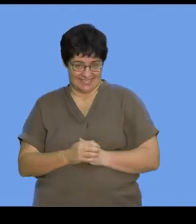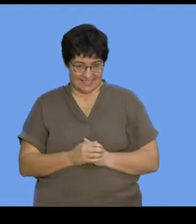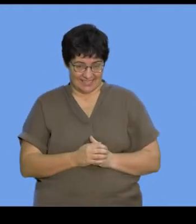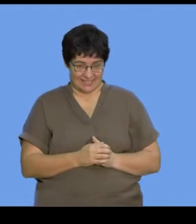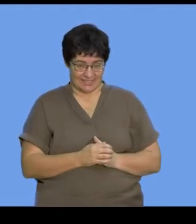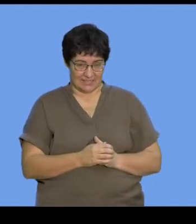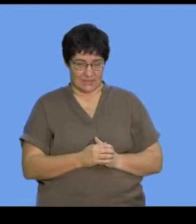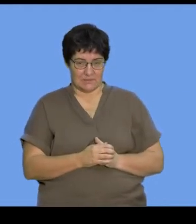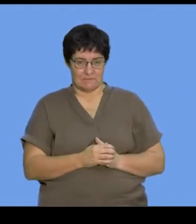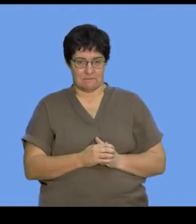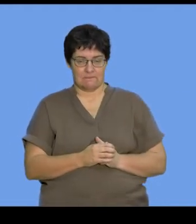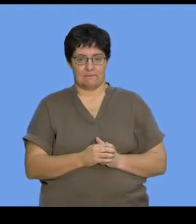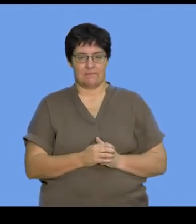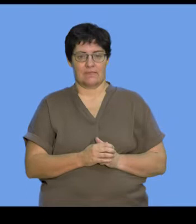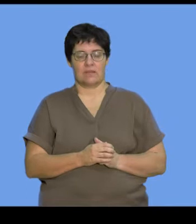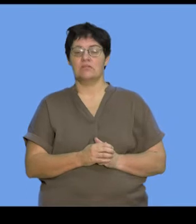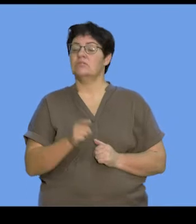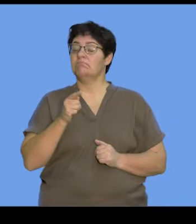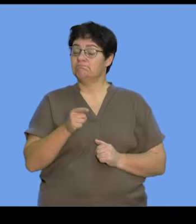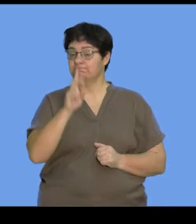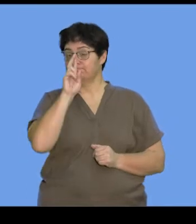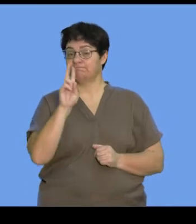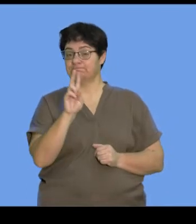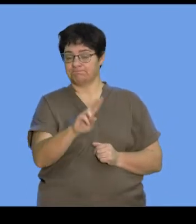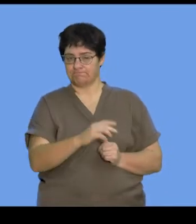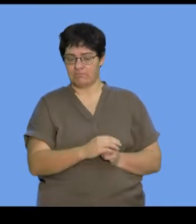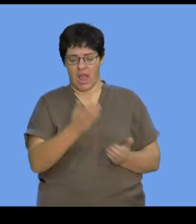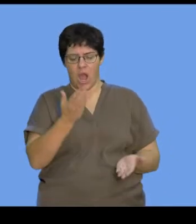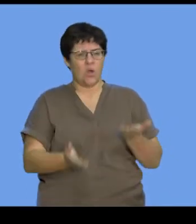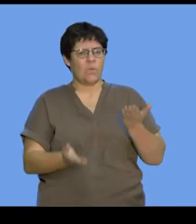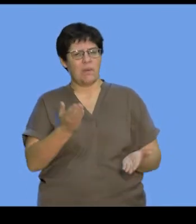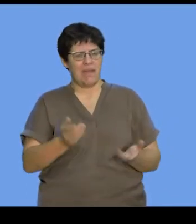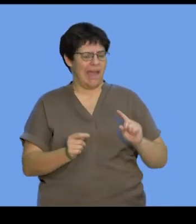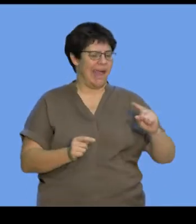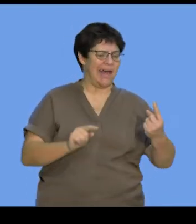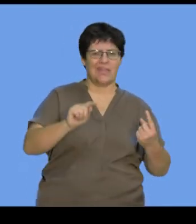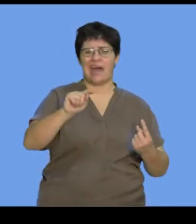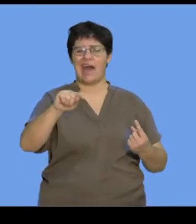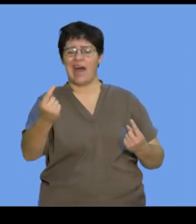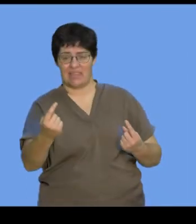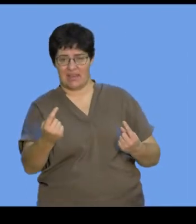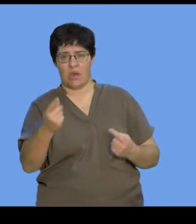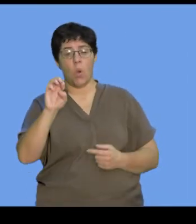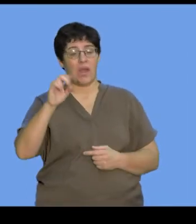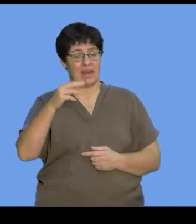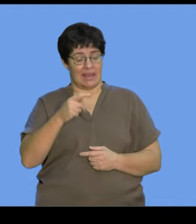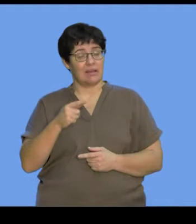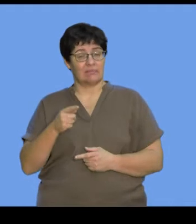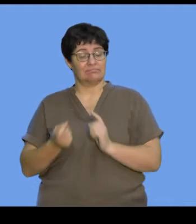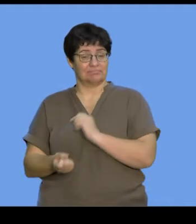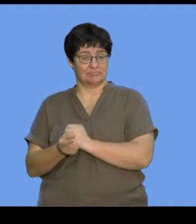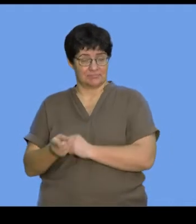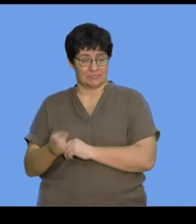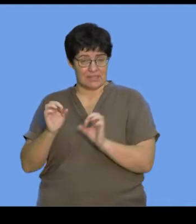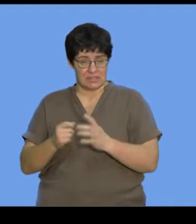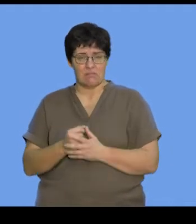to smaller building blocks. So, when we look at comparisons to other organic compounds, if you go back to